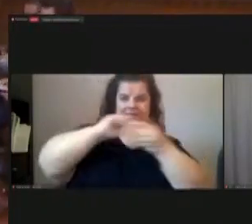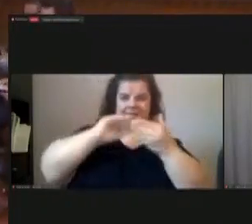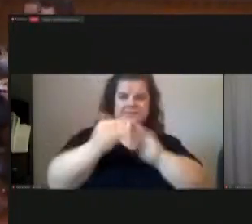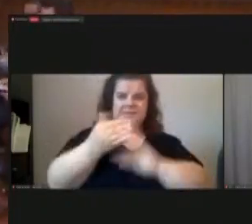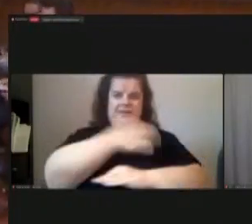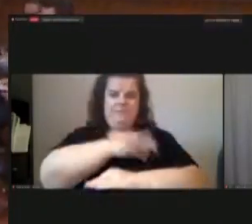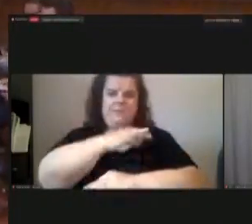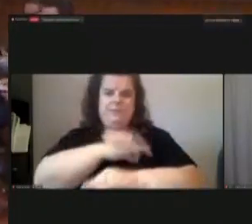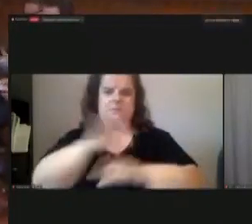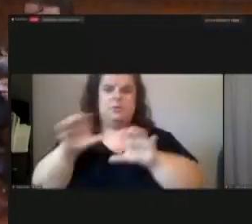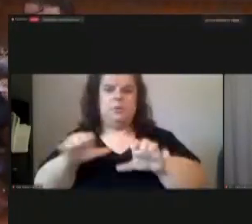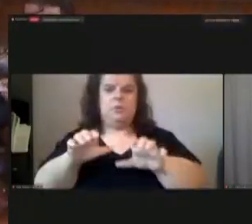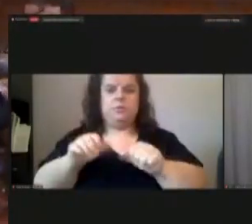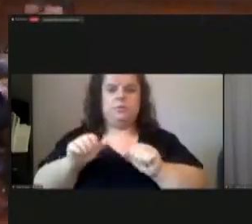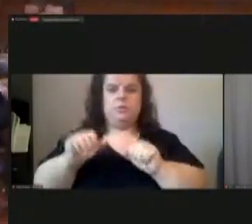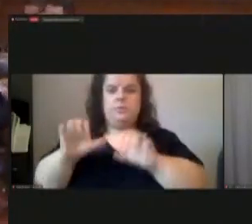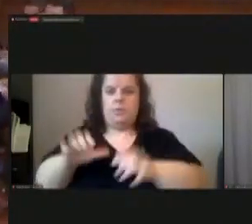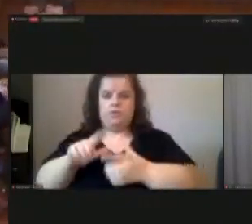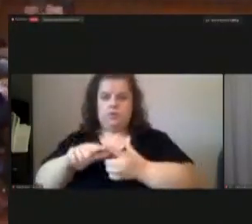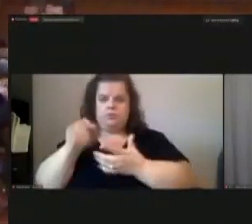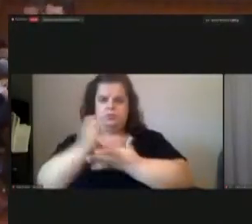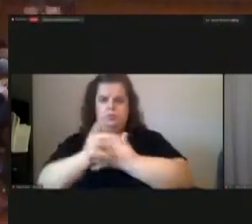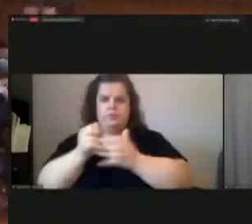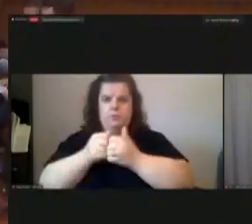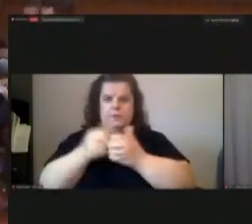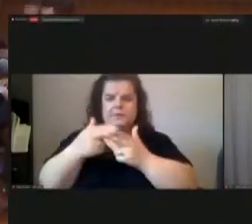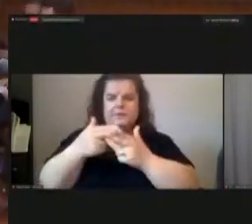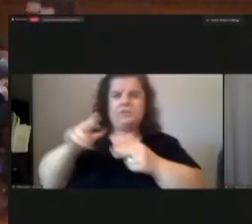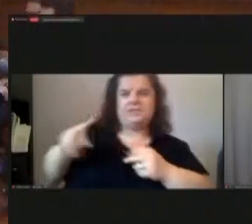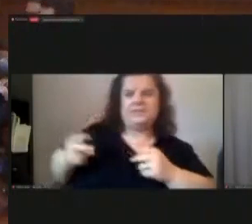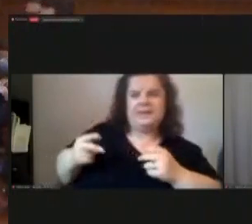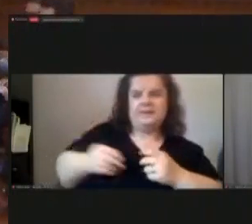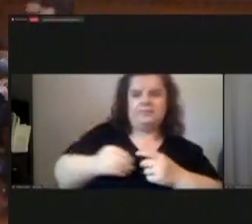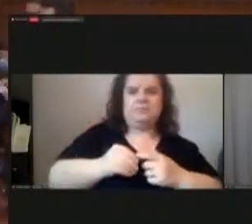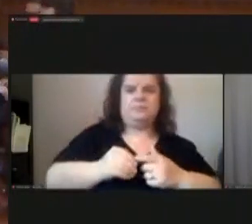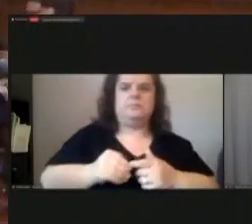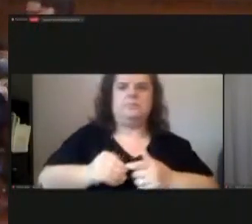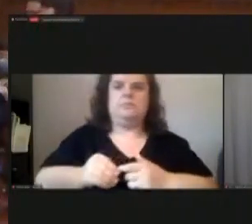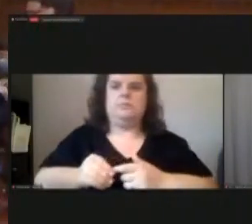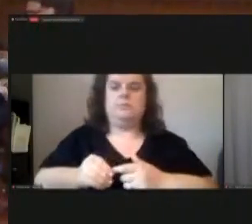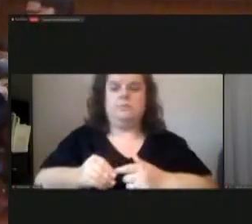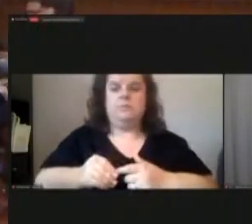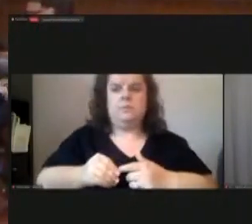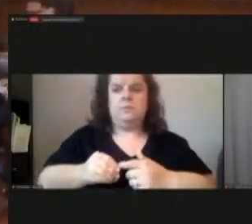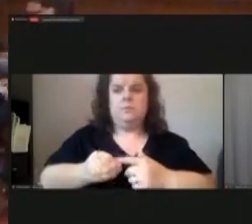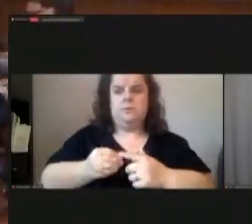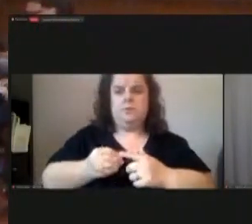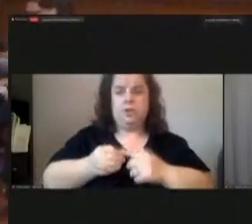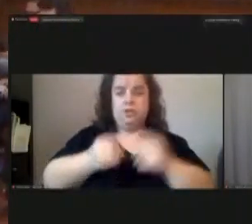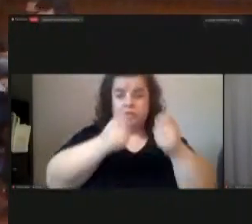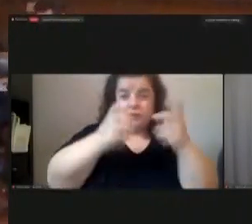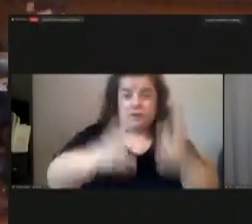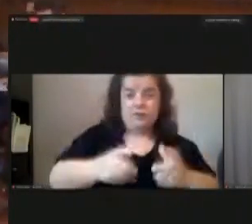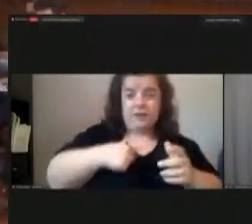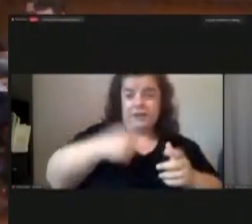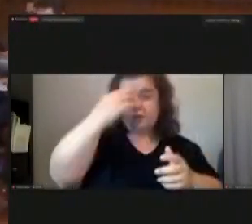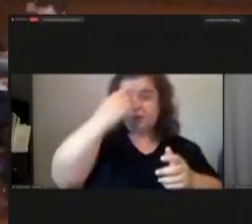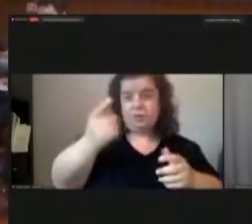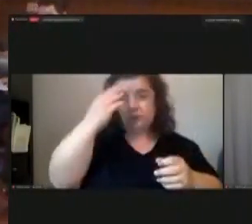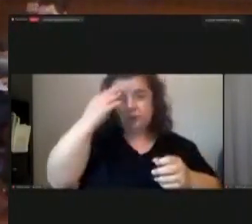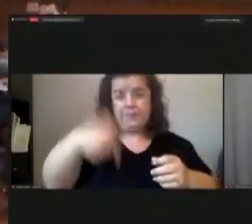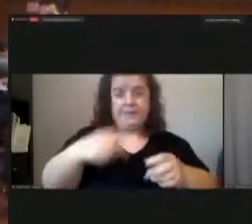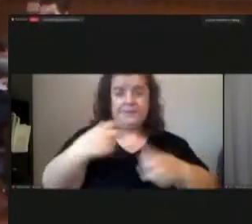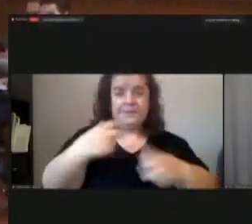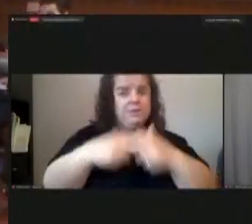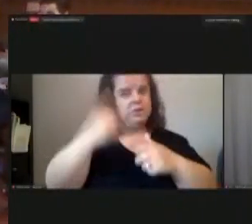motion motion to approve with discussion thank you um director i know that you you know that this has been an issue for me for